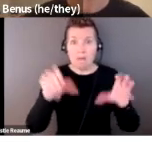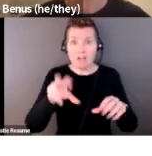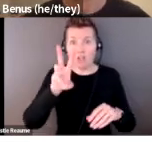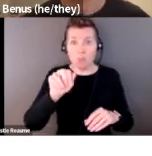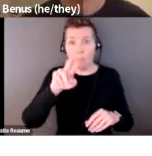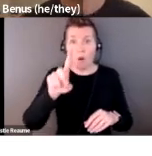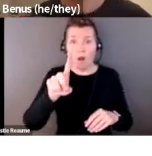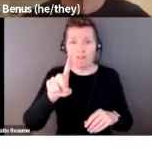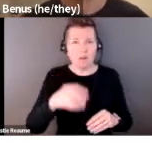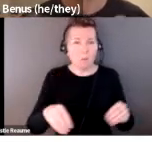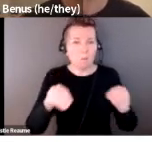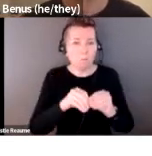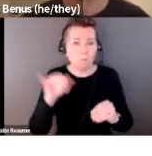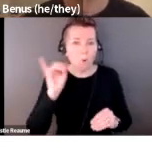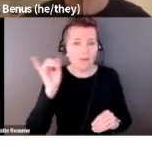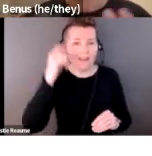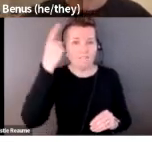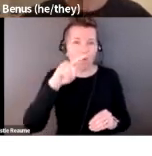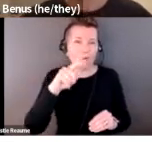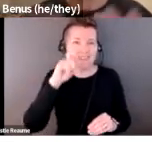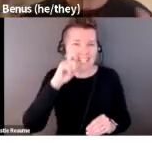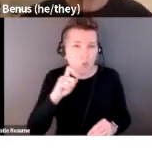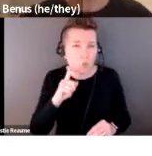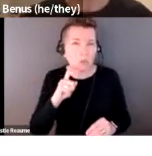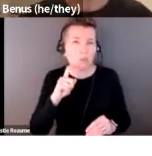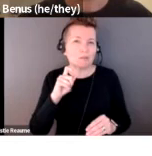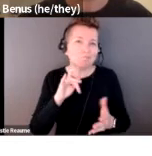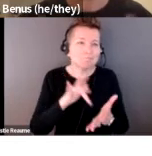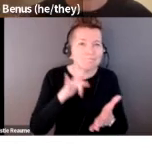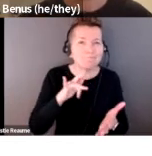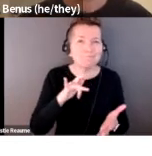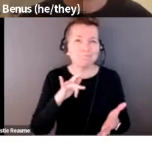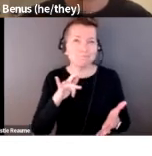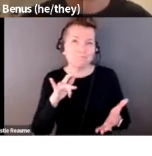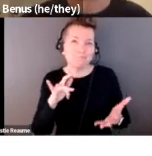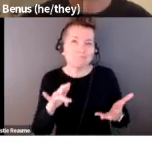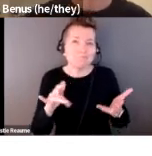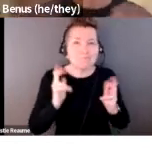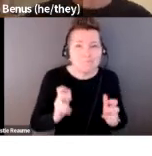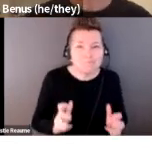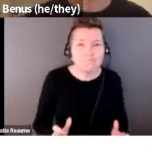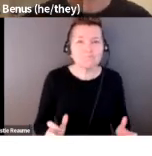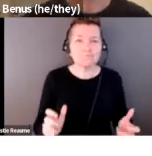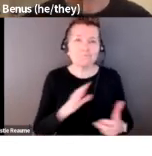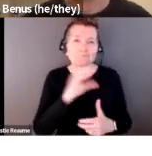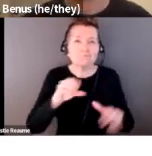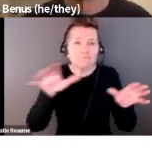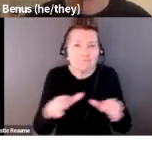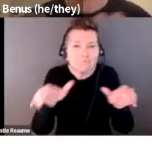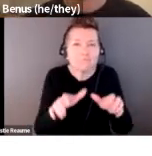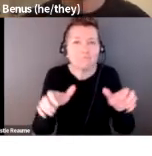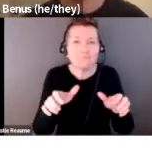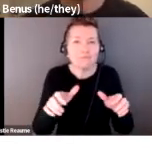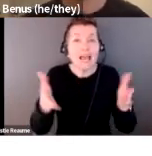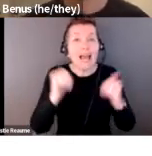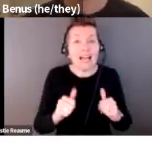sexual-related pleasure for masturbation, and also, of course, it's a massager, a massage wand, just as the heating pad is an